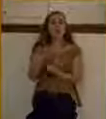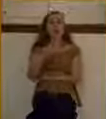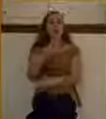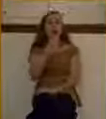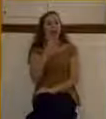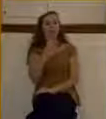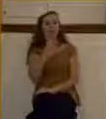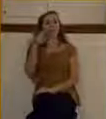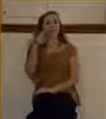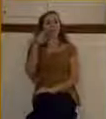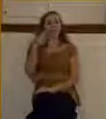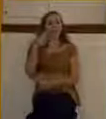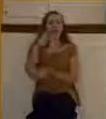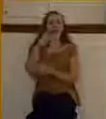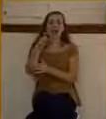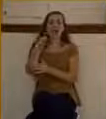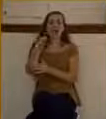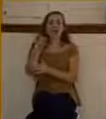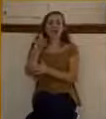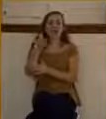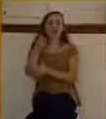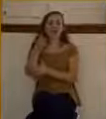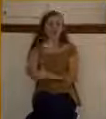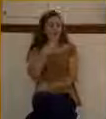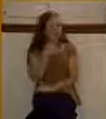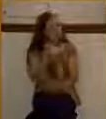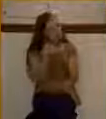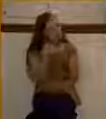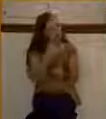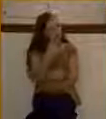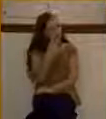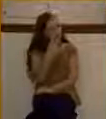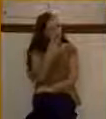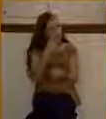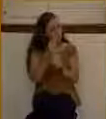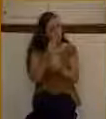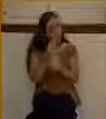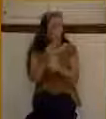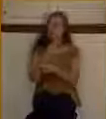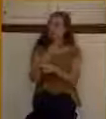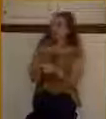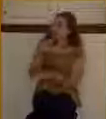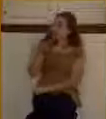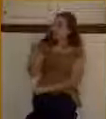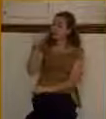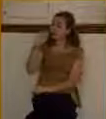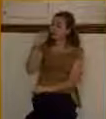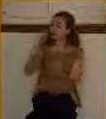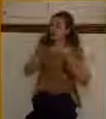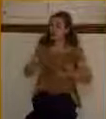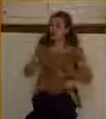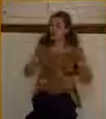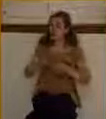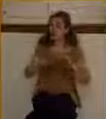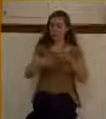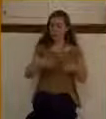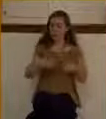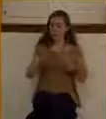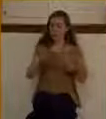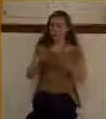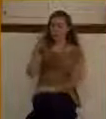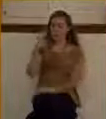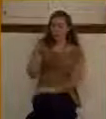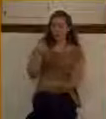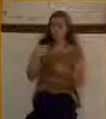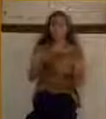it terrible to be blind? To which she responded, it's better to be blind and see with your heart than to have two good eyes and see nothing.